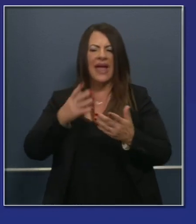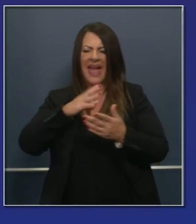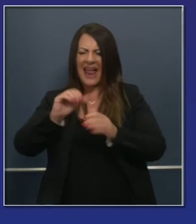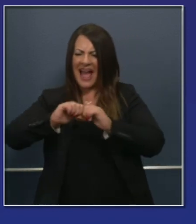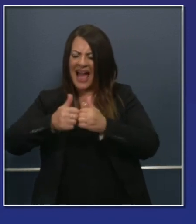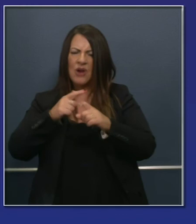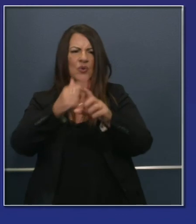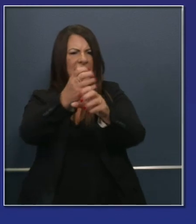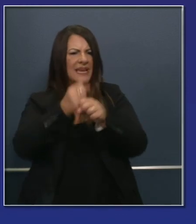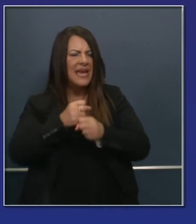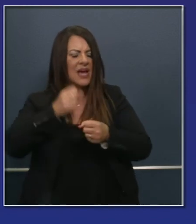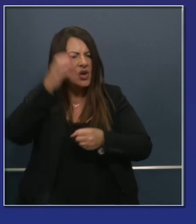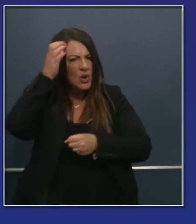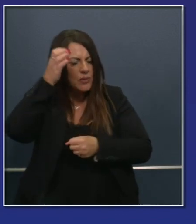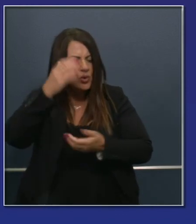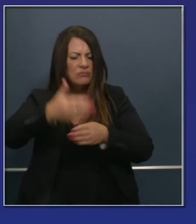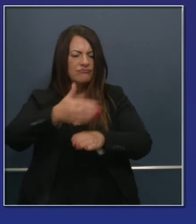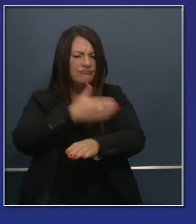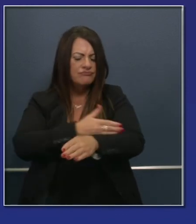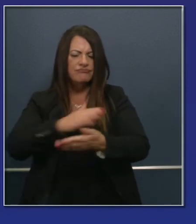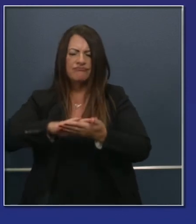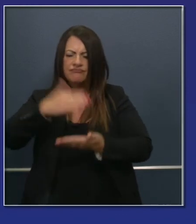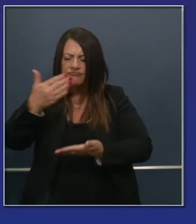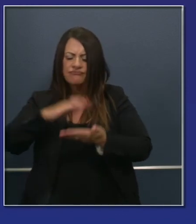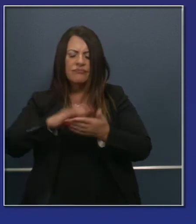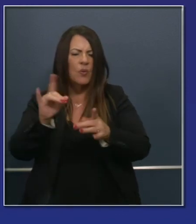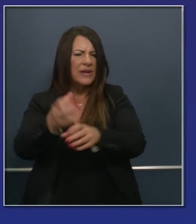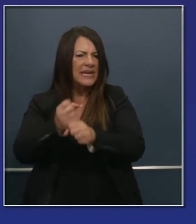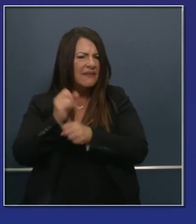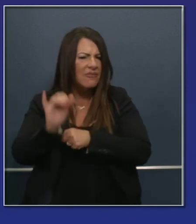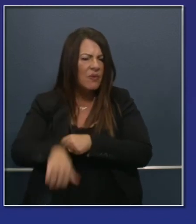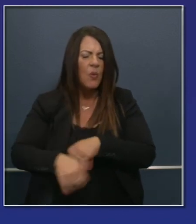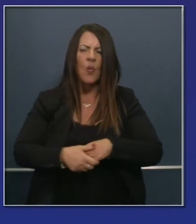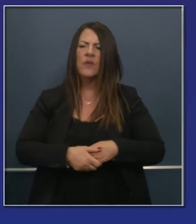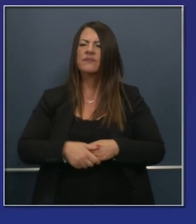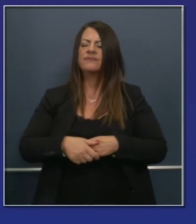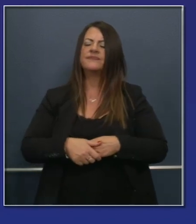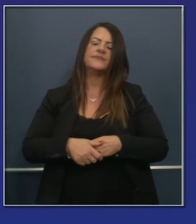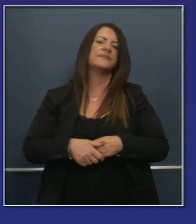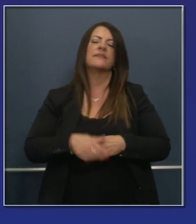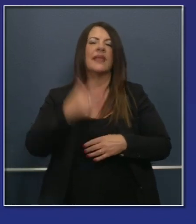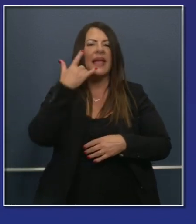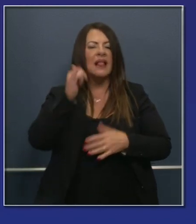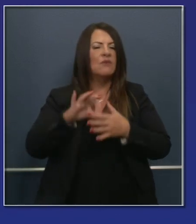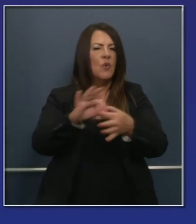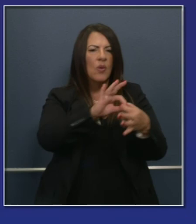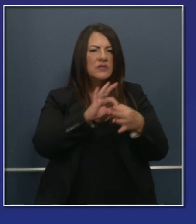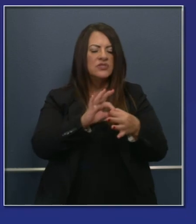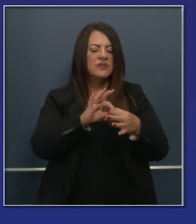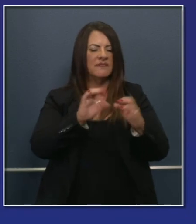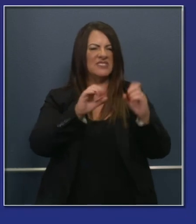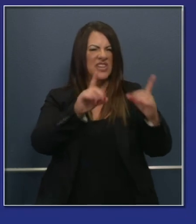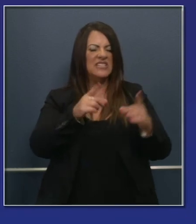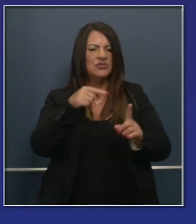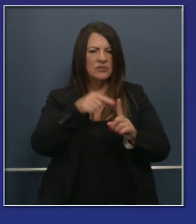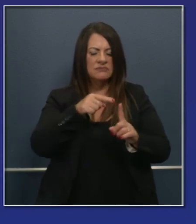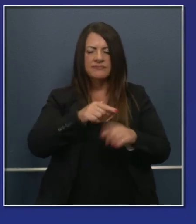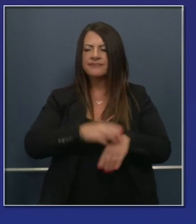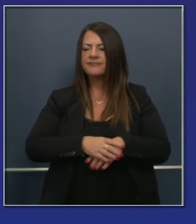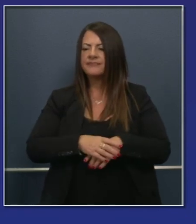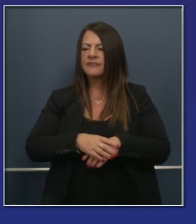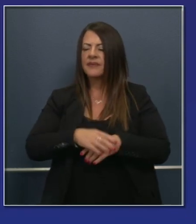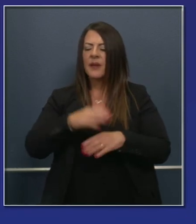computers. The California Department of Education and the California Collaborative for Educational Excellence have been providing guidance,